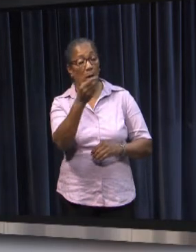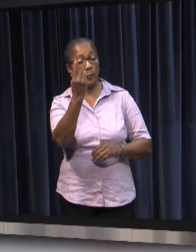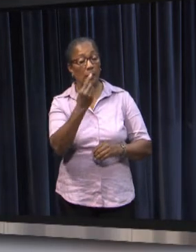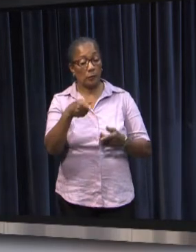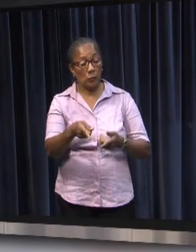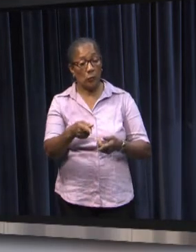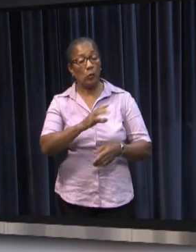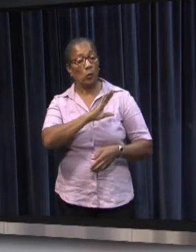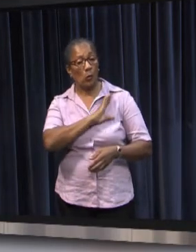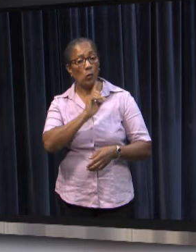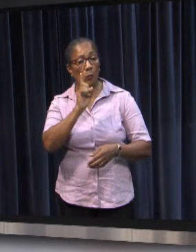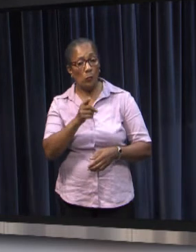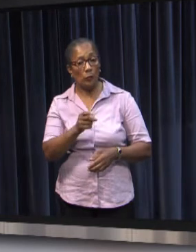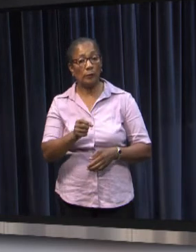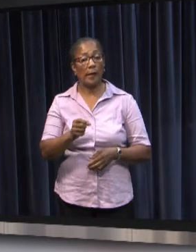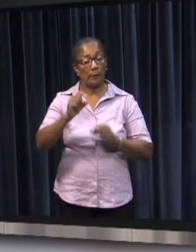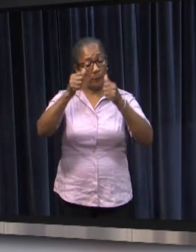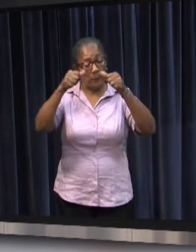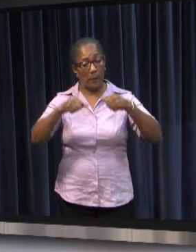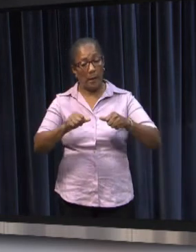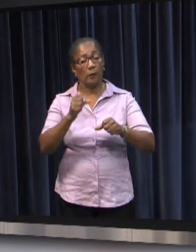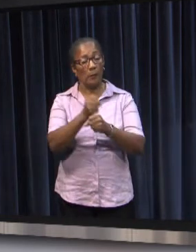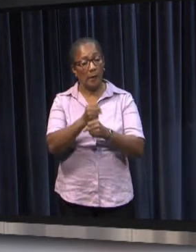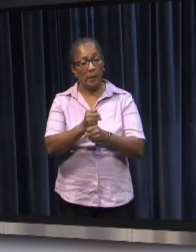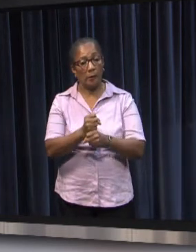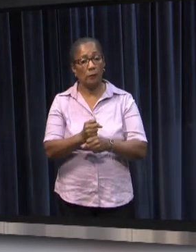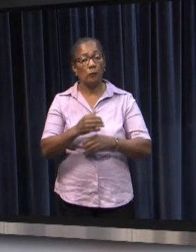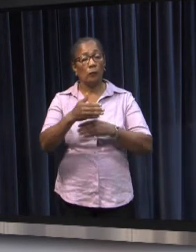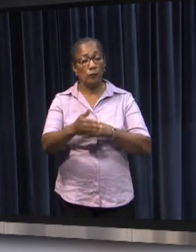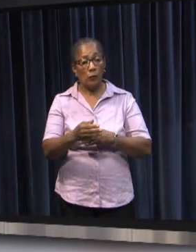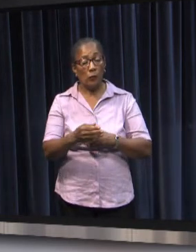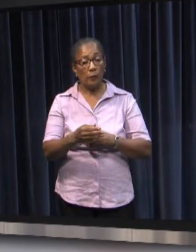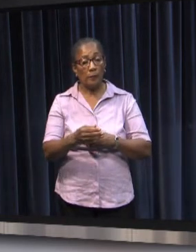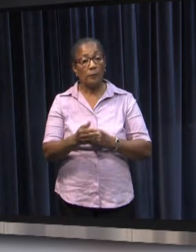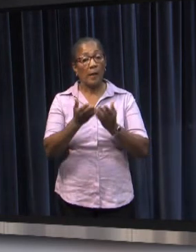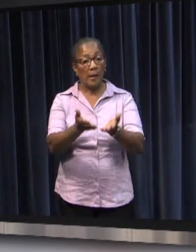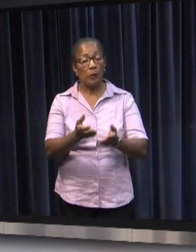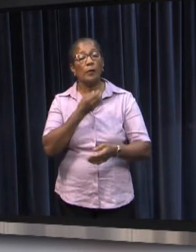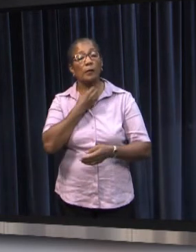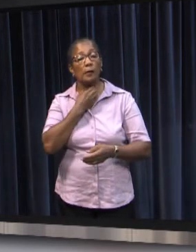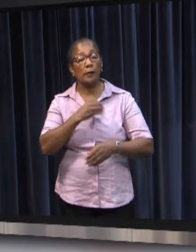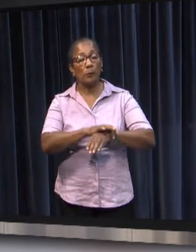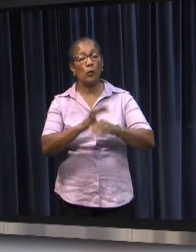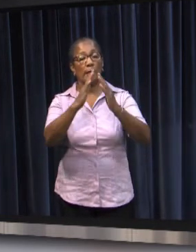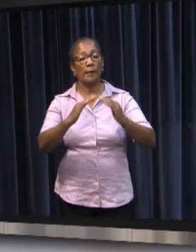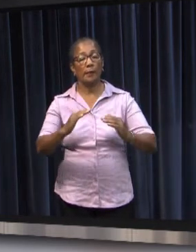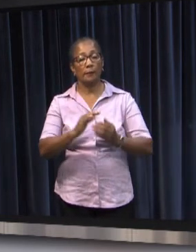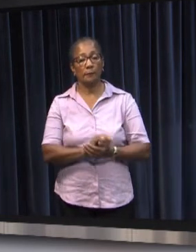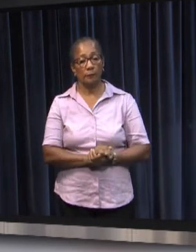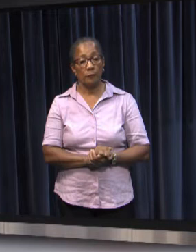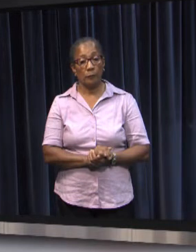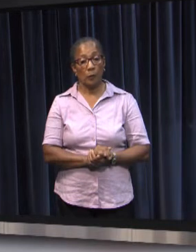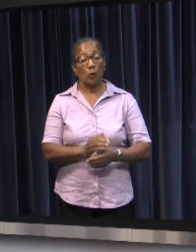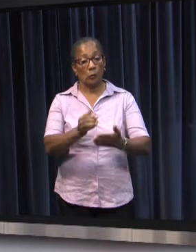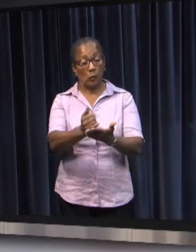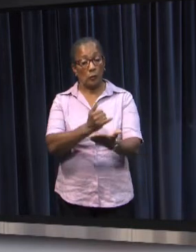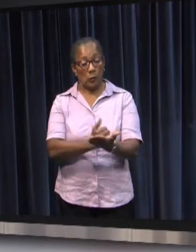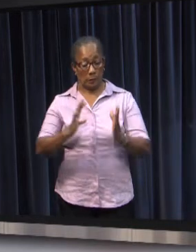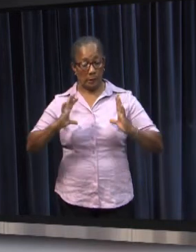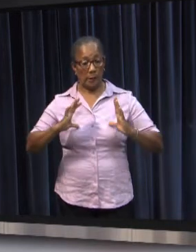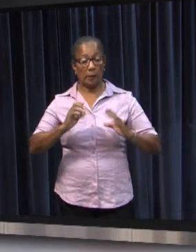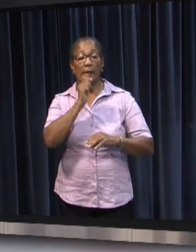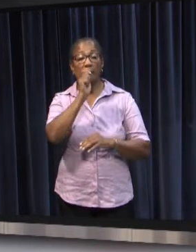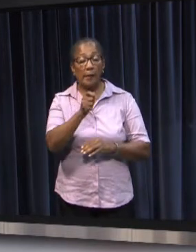Public Health Director. Like the designated ambulances, the plan has yet to be worked out for appointed flu